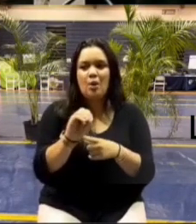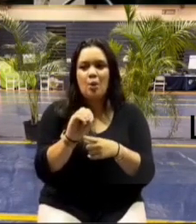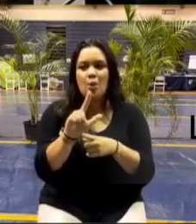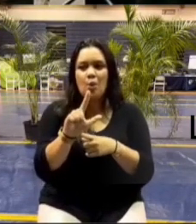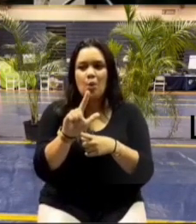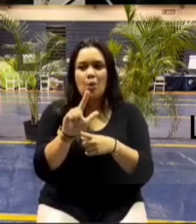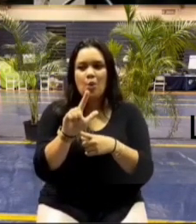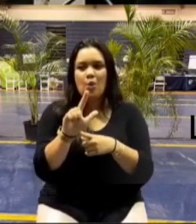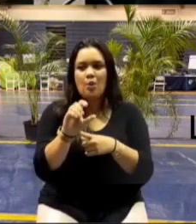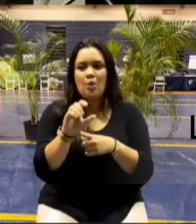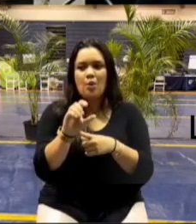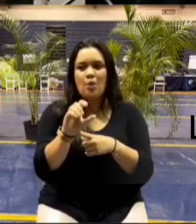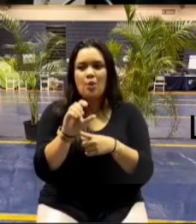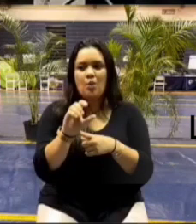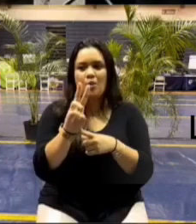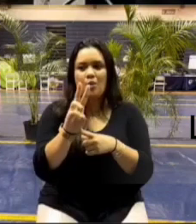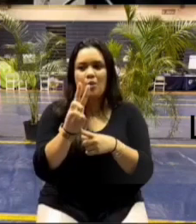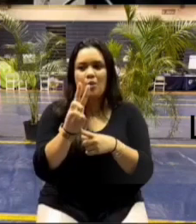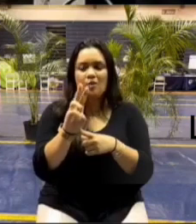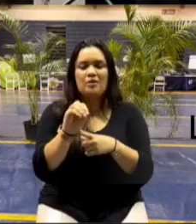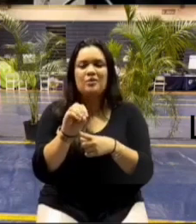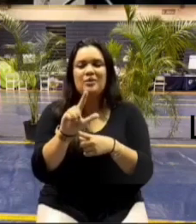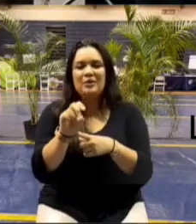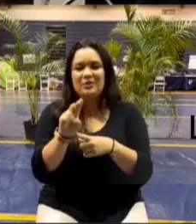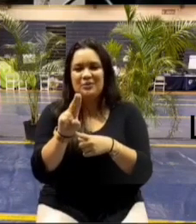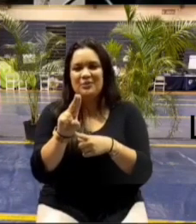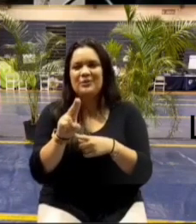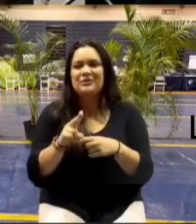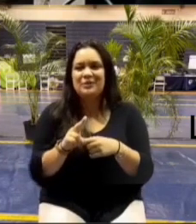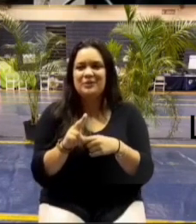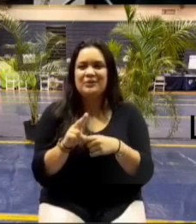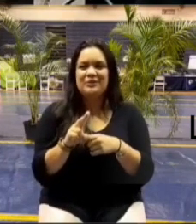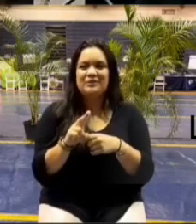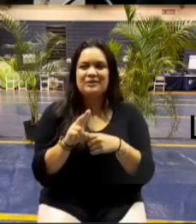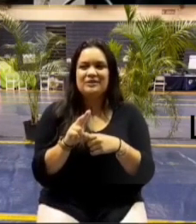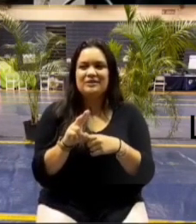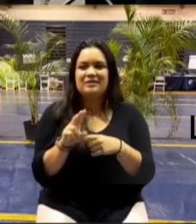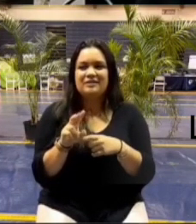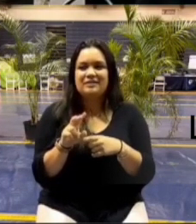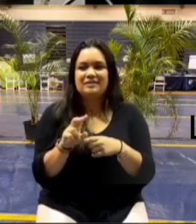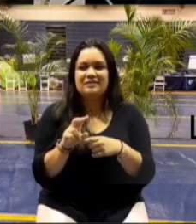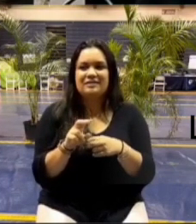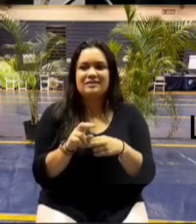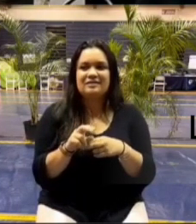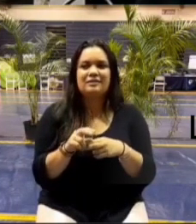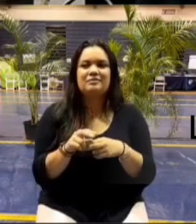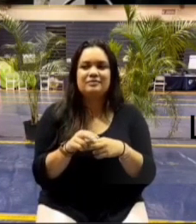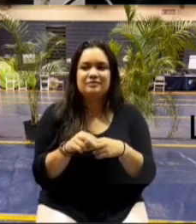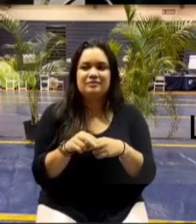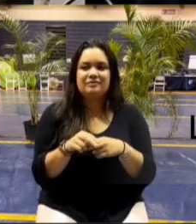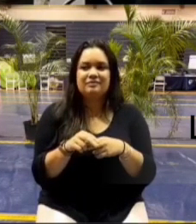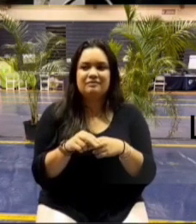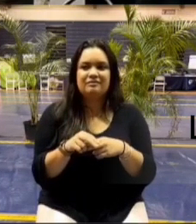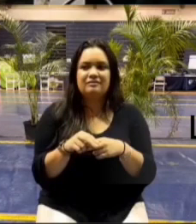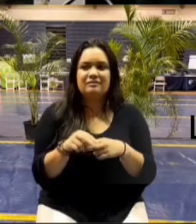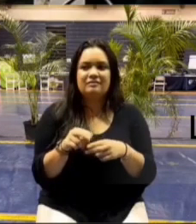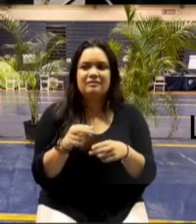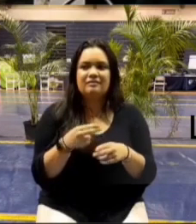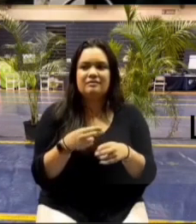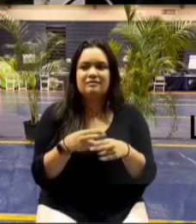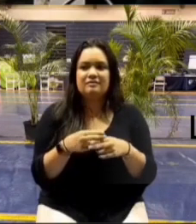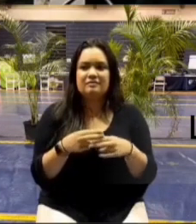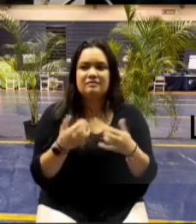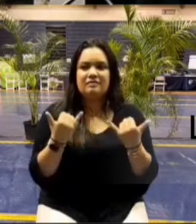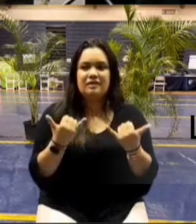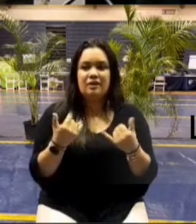i don't want to call the situation early but what i would say is um we have a good basis yeah she'll call it a great